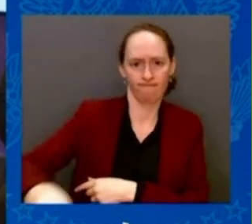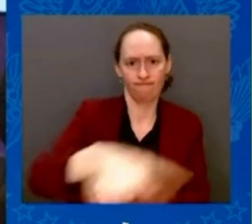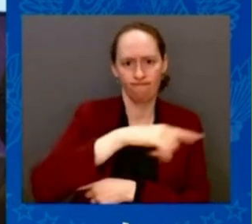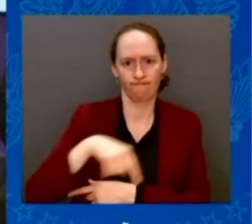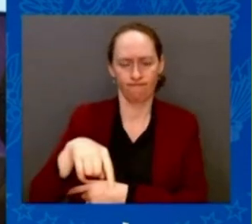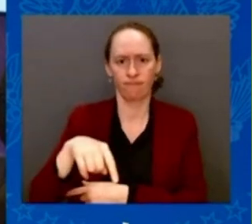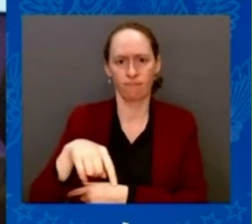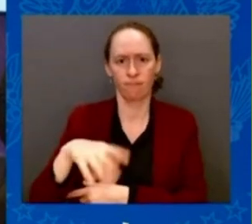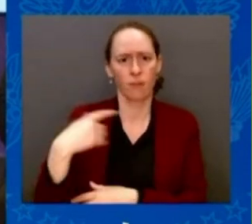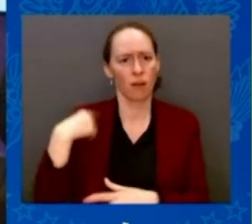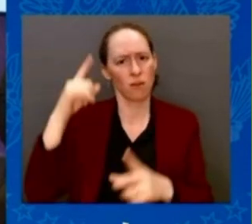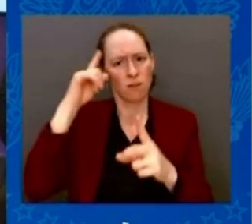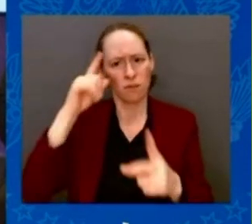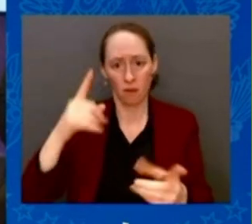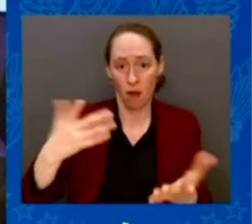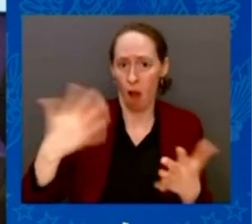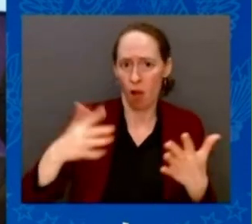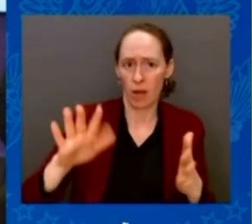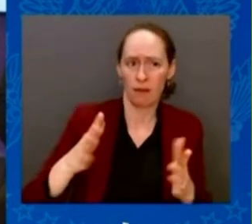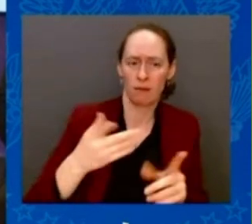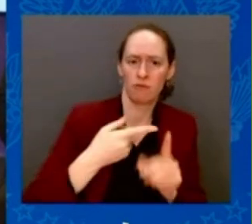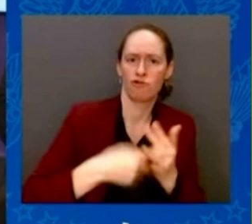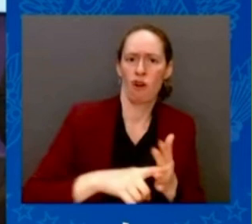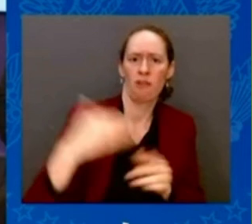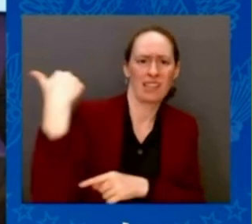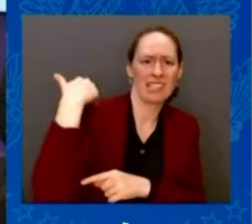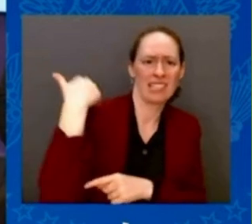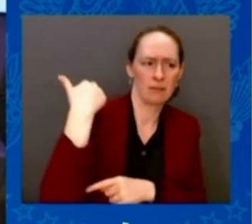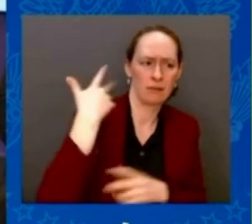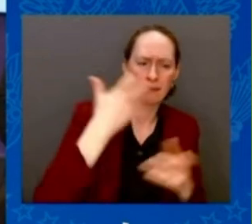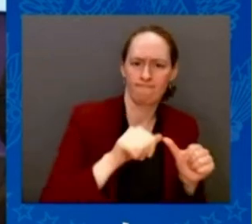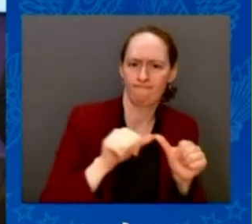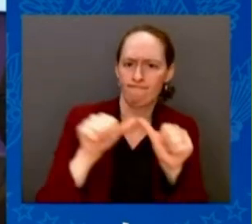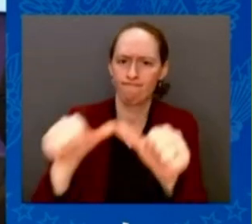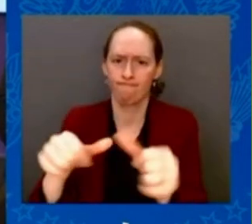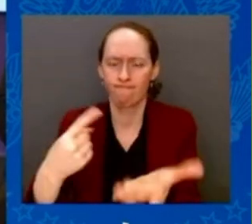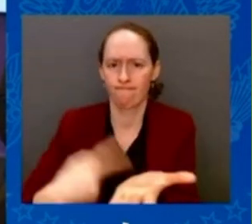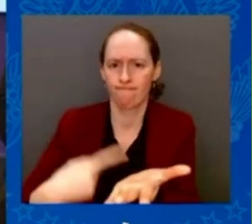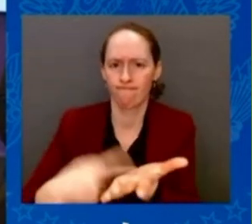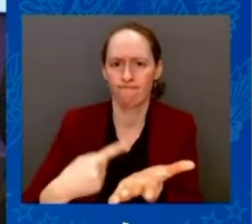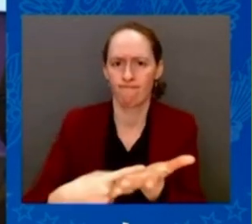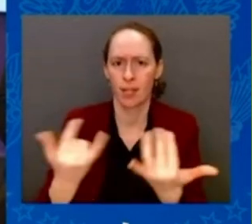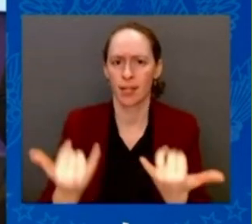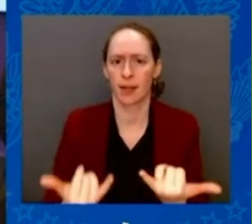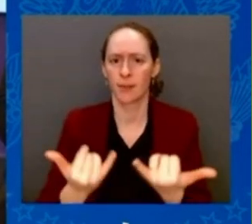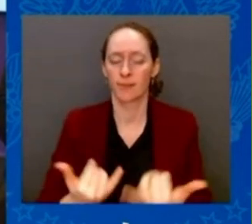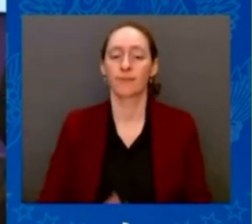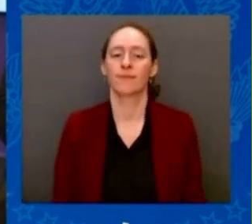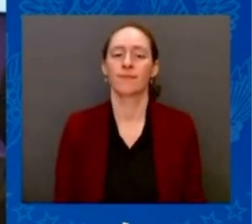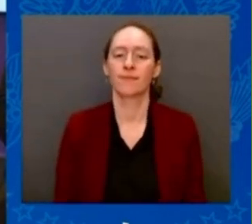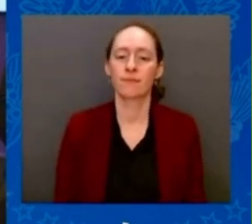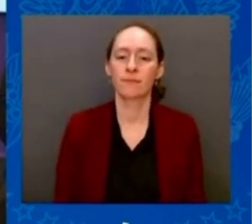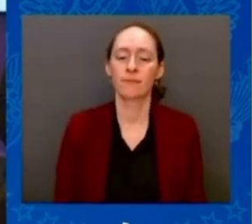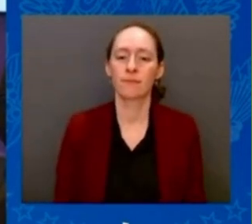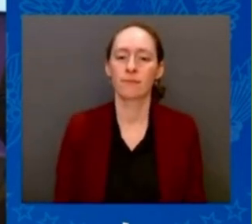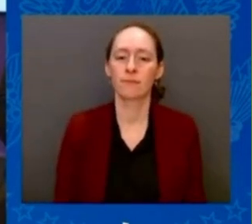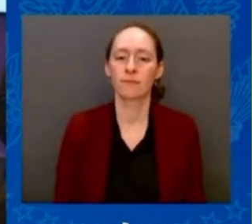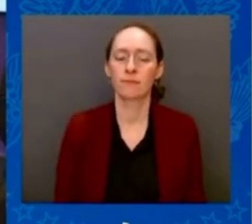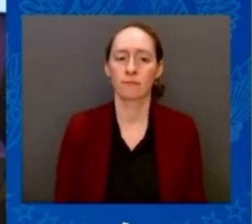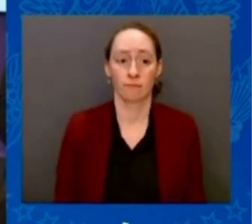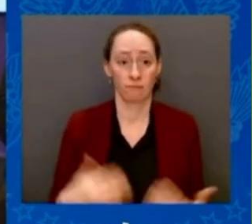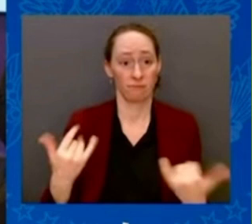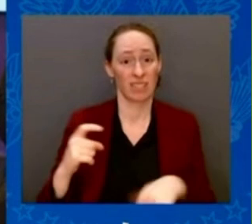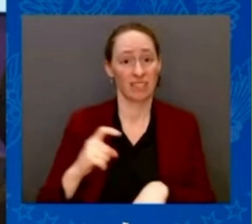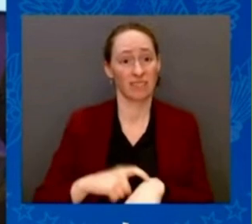the eve of the one-year mark since war returned to Europe. The war has brought nothing